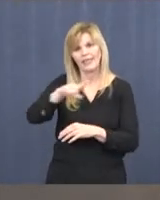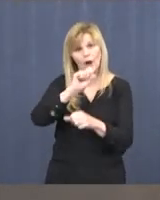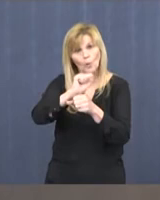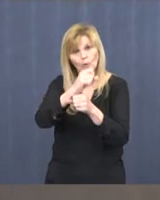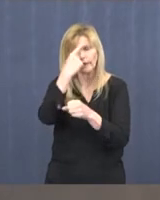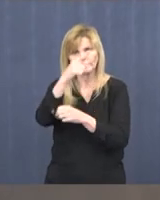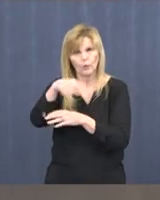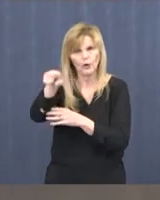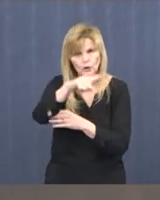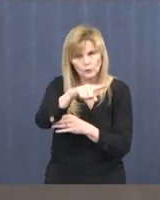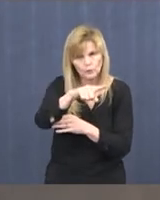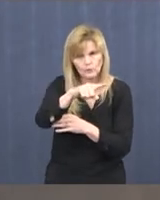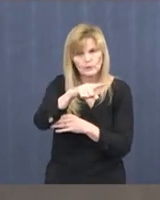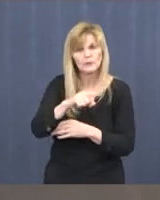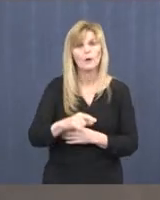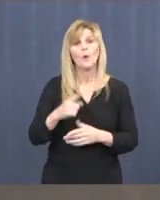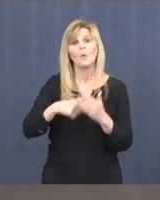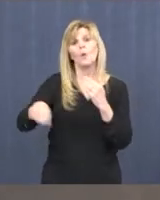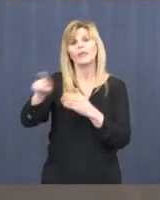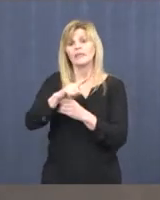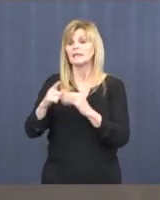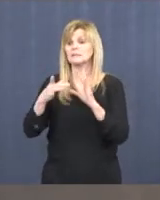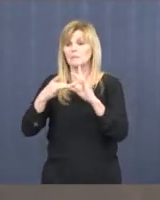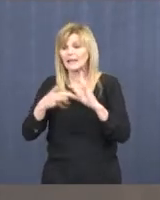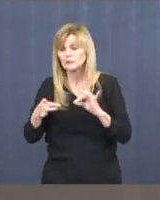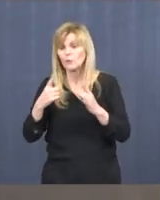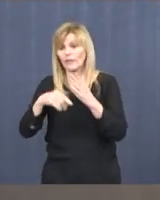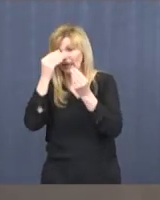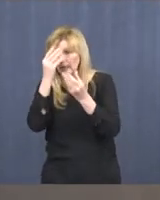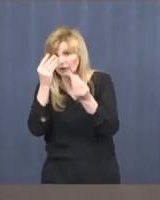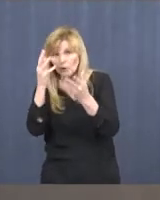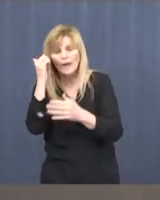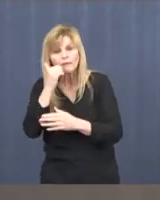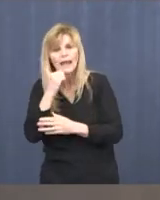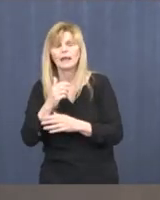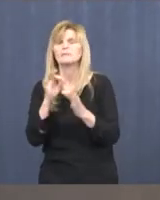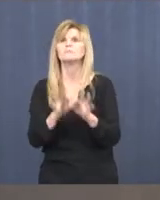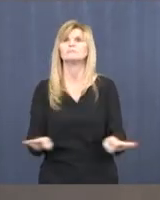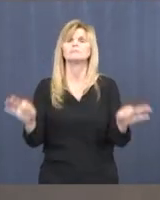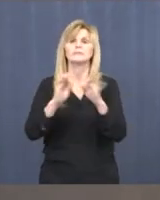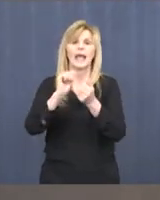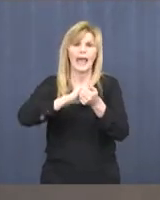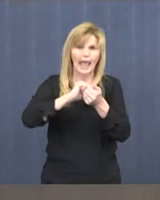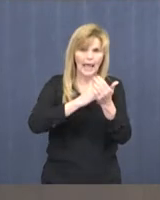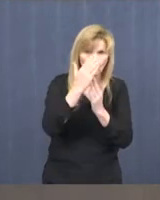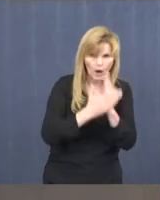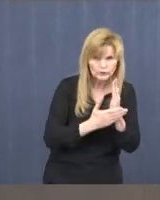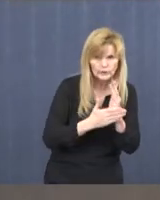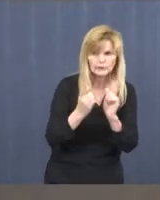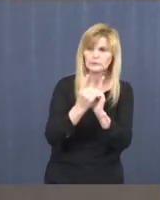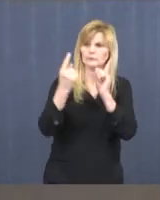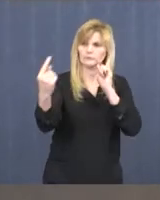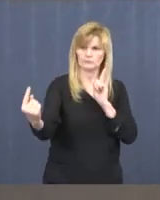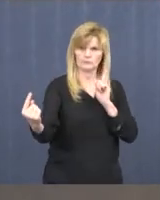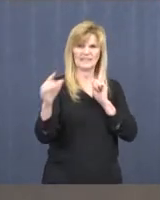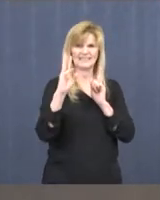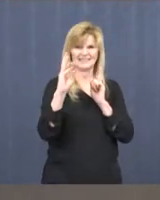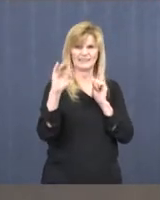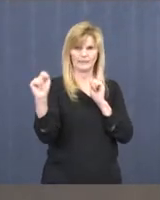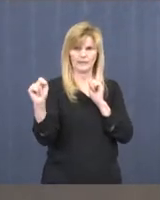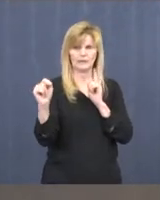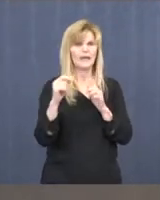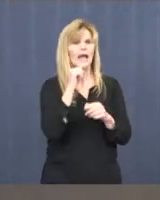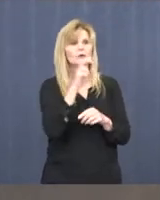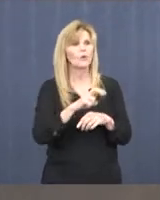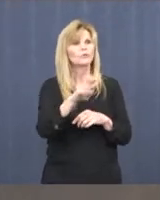The message from these professionals are the same every day. Hand washing, social distancing, and avoid unnecessary travel